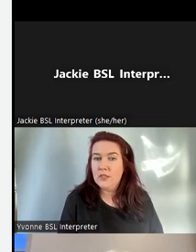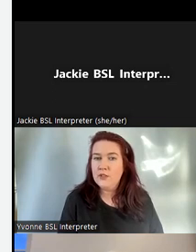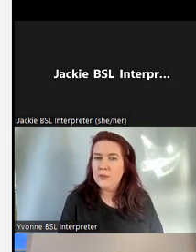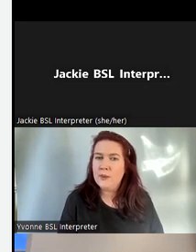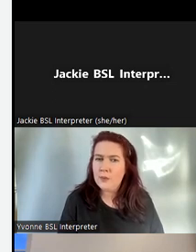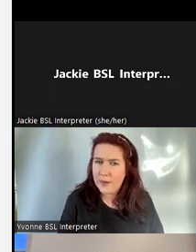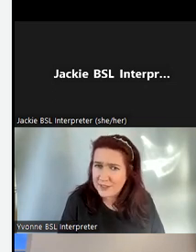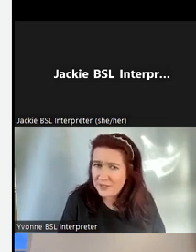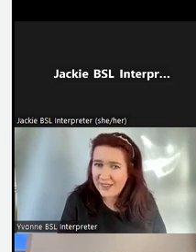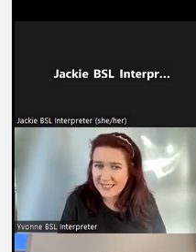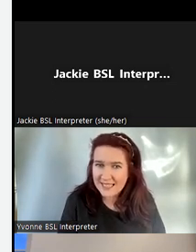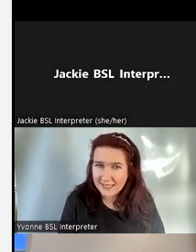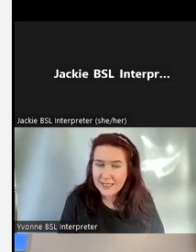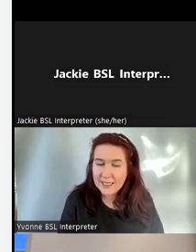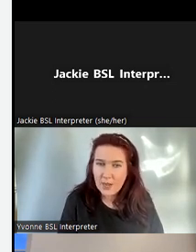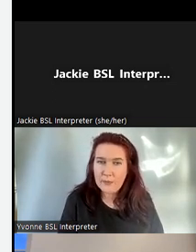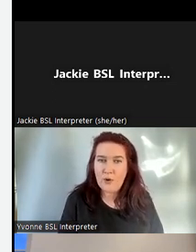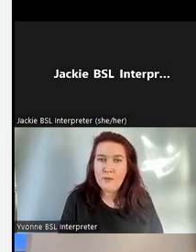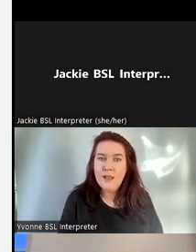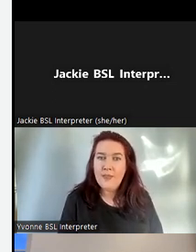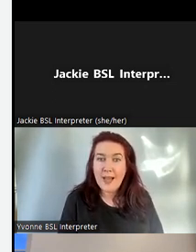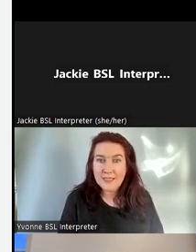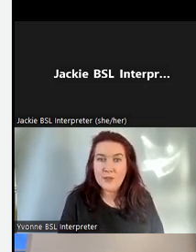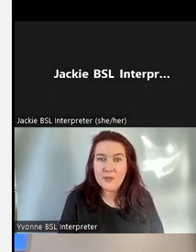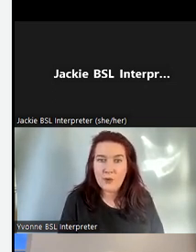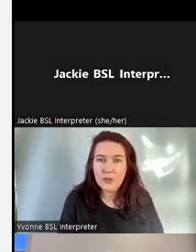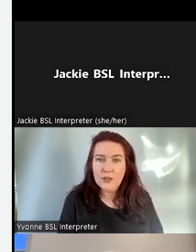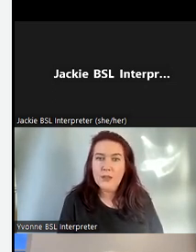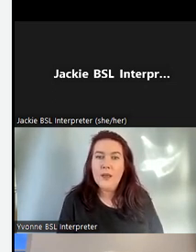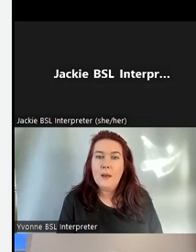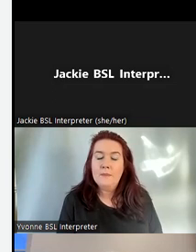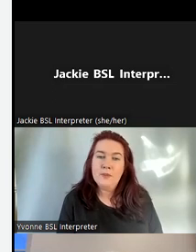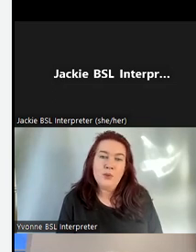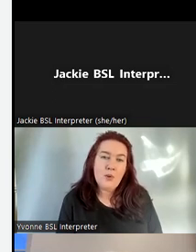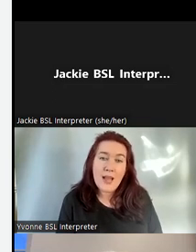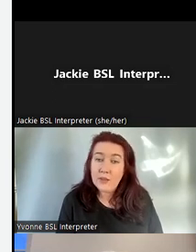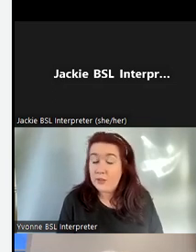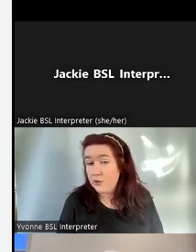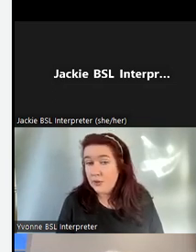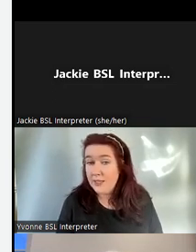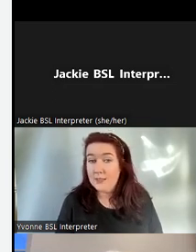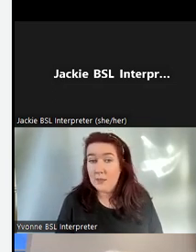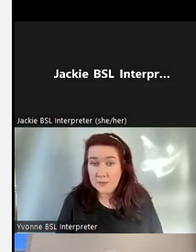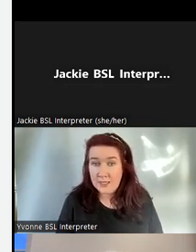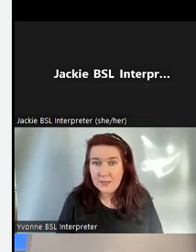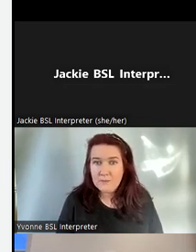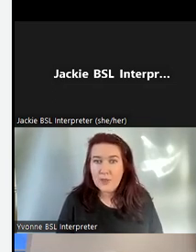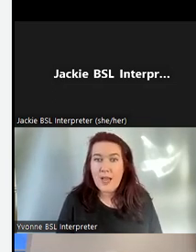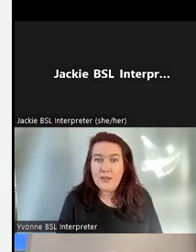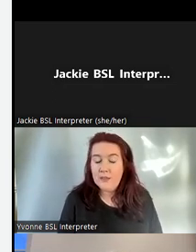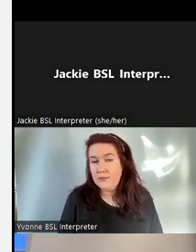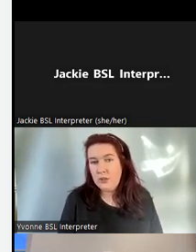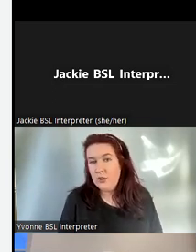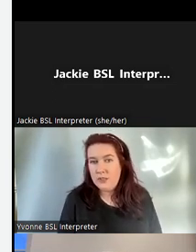and you said well where did you find it that's clearly come from that Deaf school. So either the school has dumped it